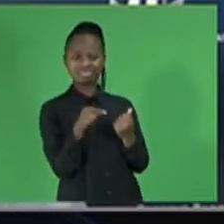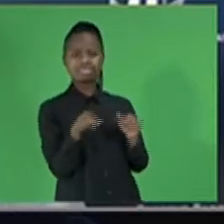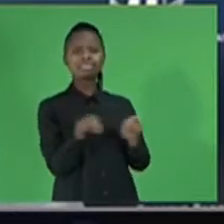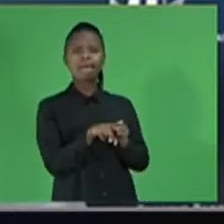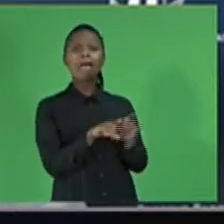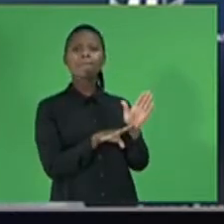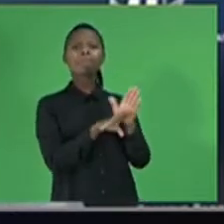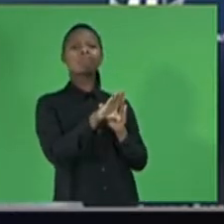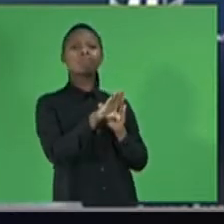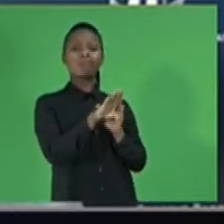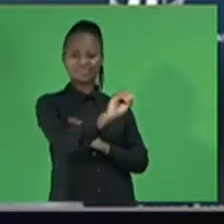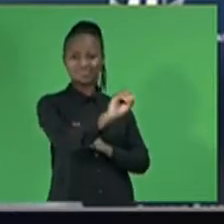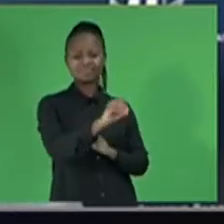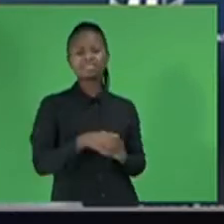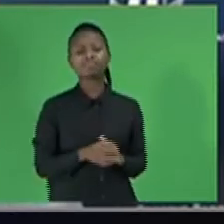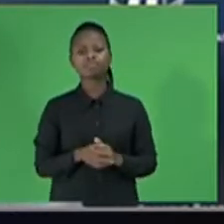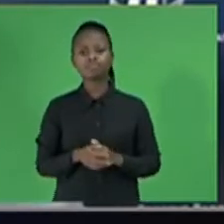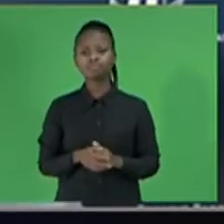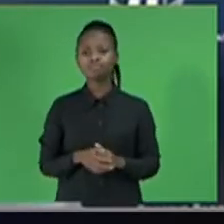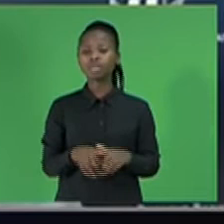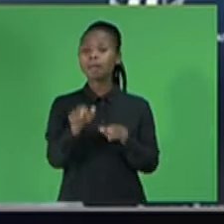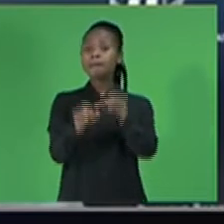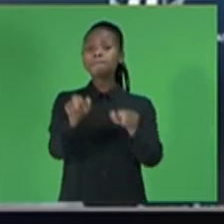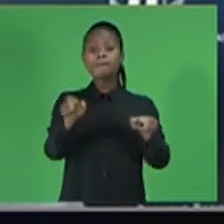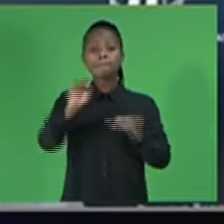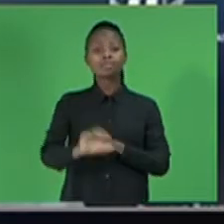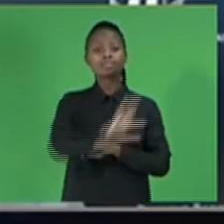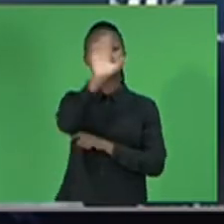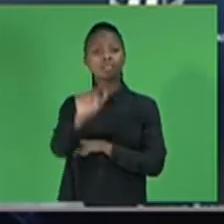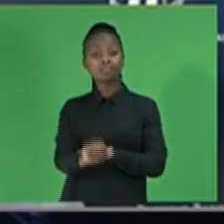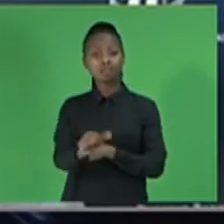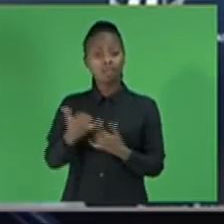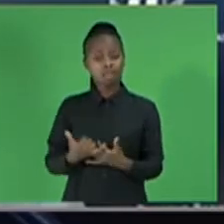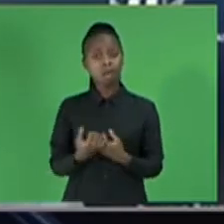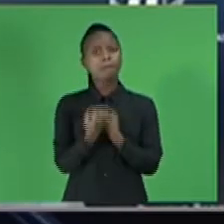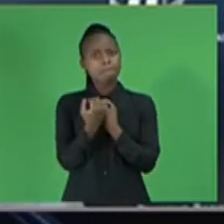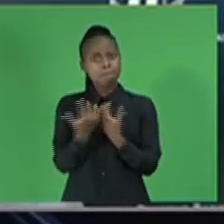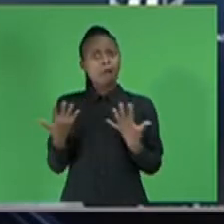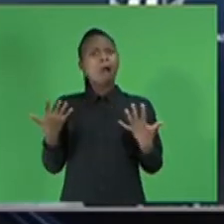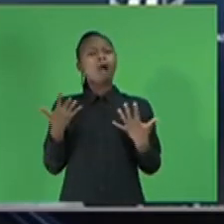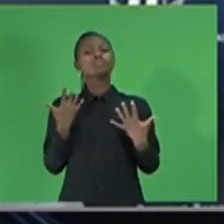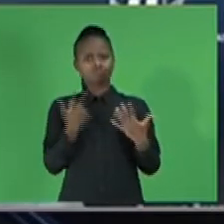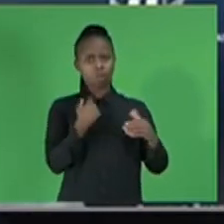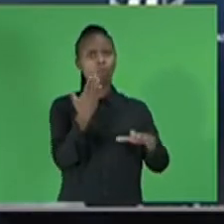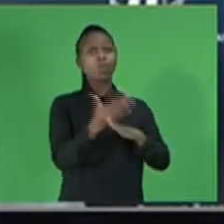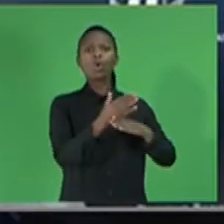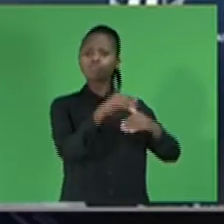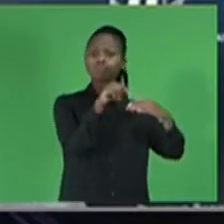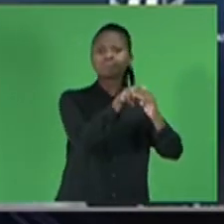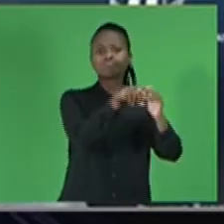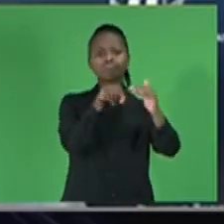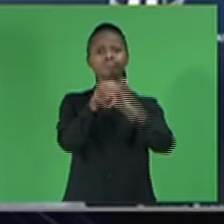While more South Africans have re-entered the jobs market as economic activity resumed,